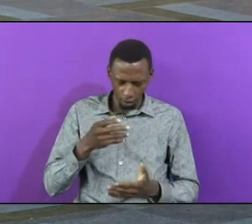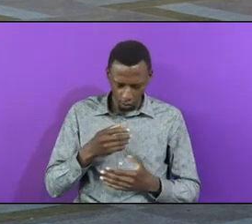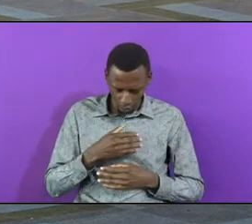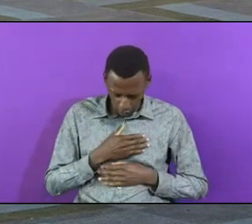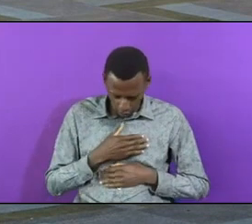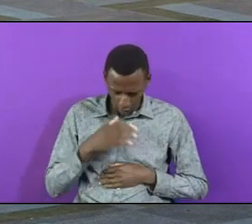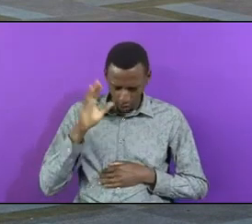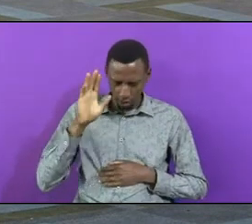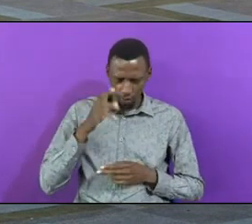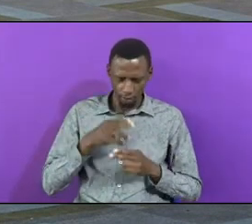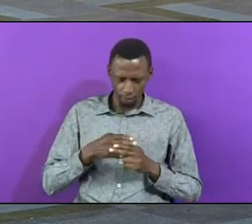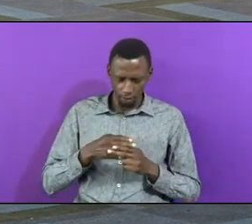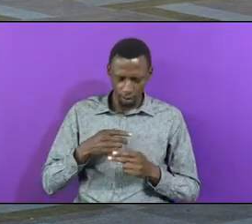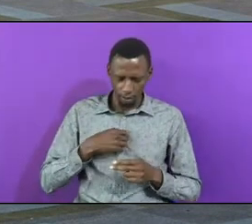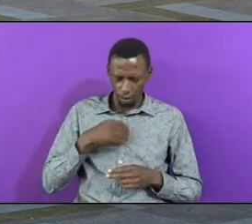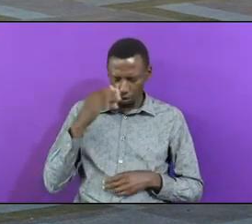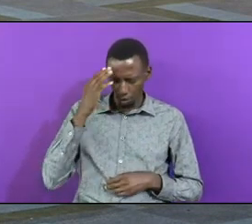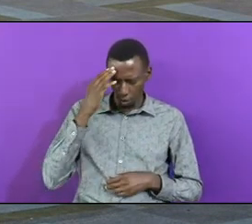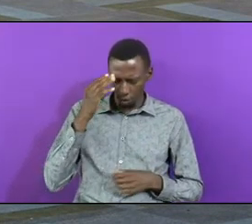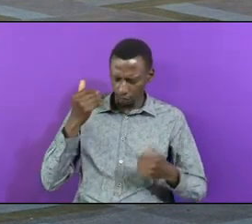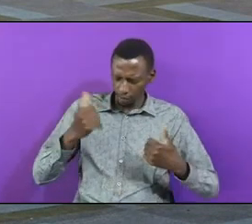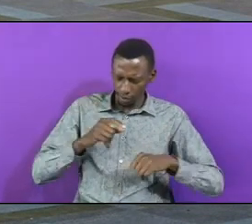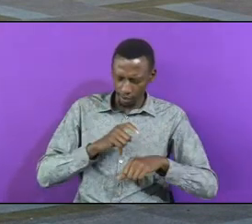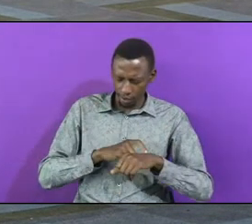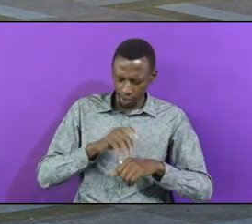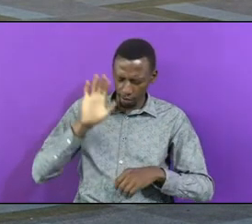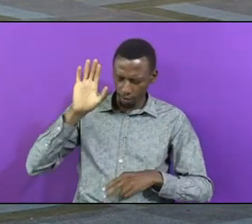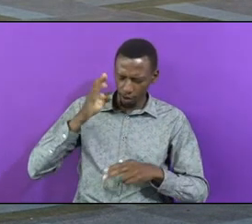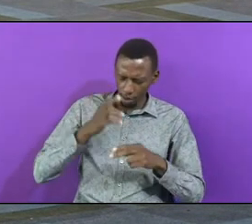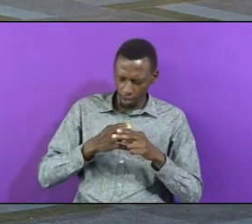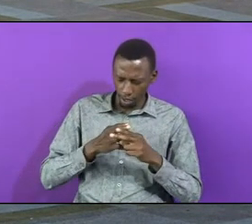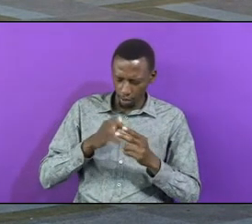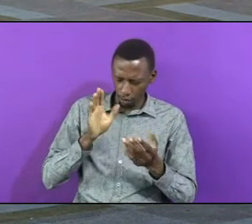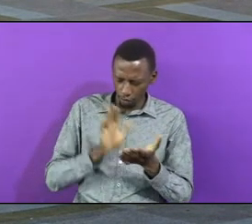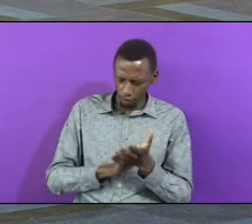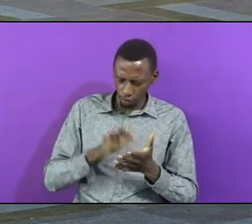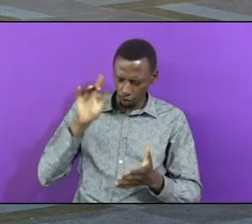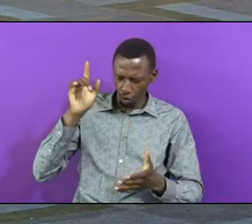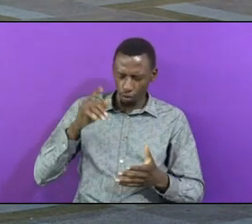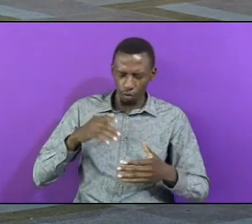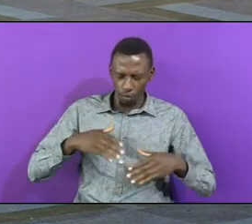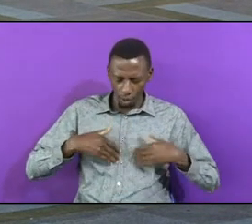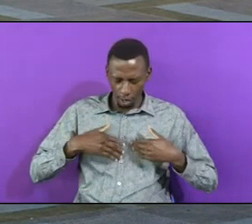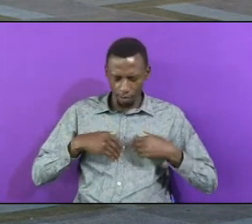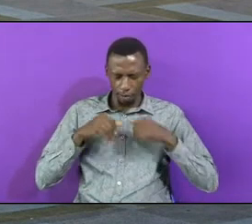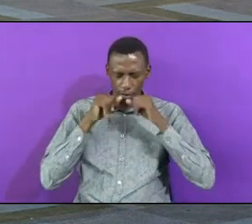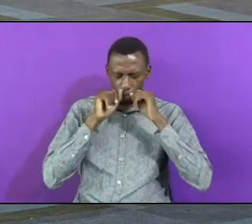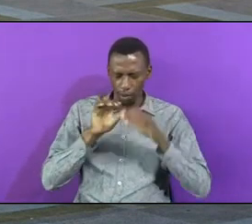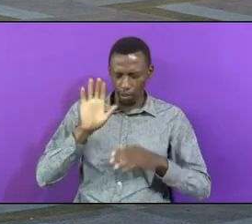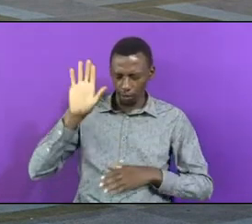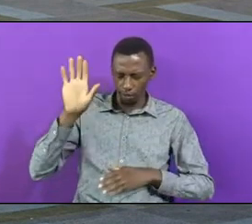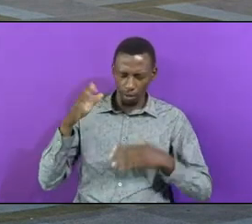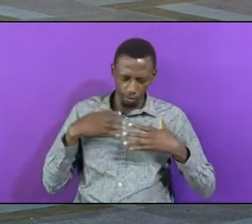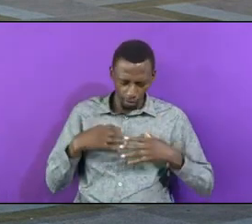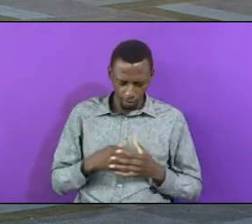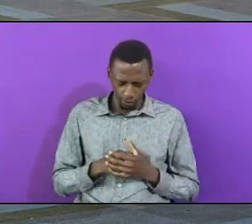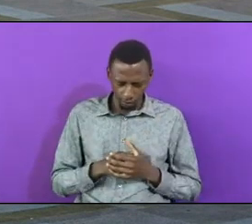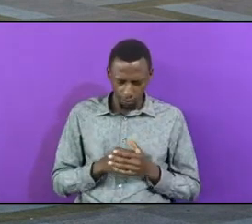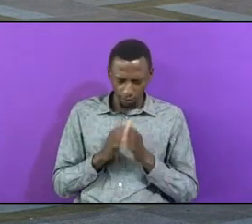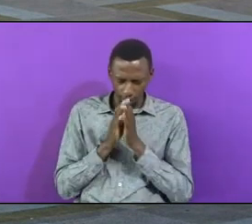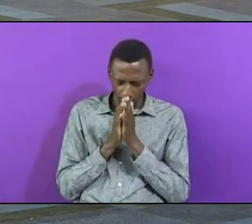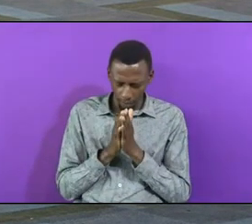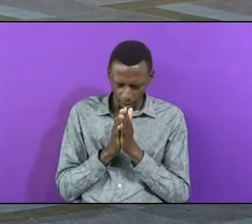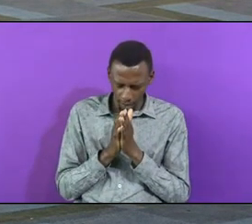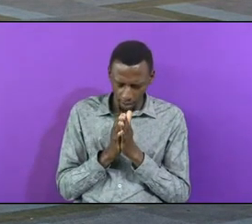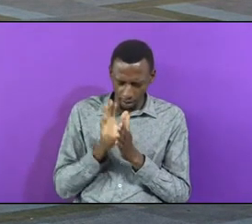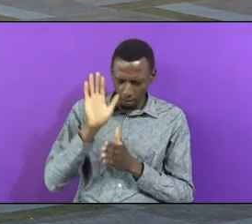that whenever your name is glorified It pleases you to bless your people Pray, Jehovah, that your name